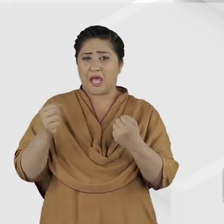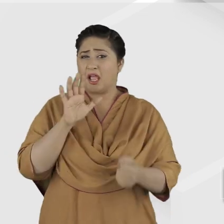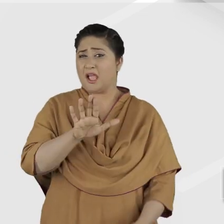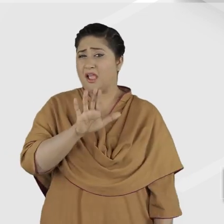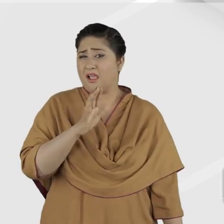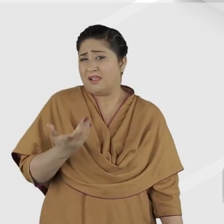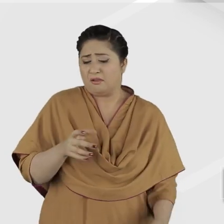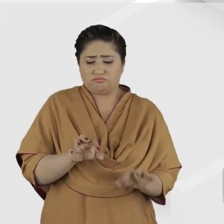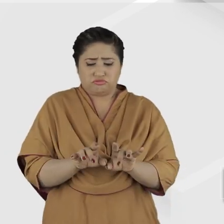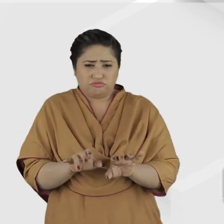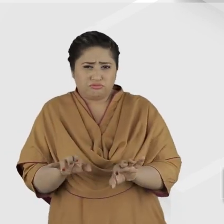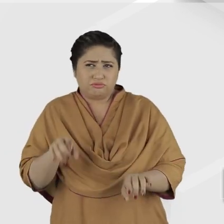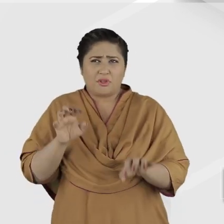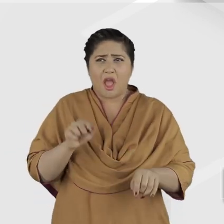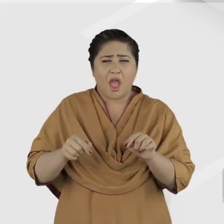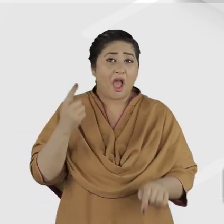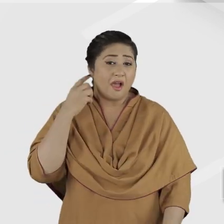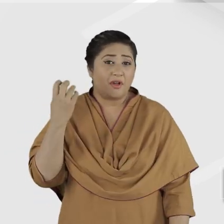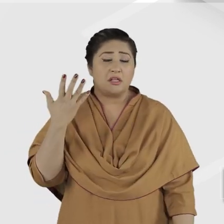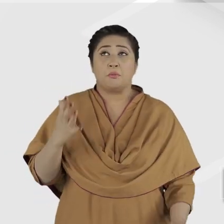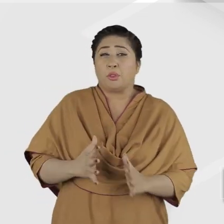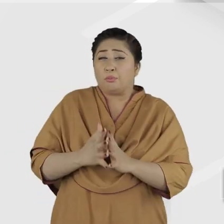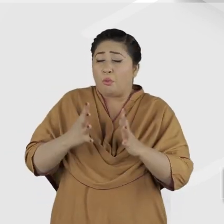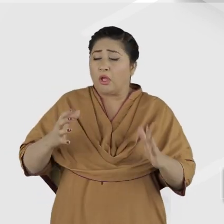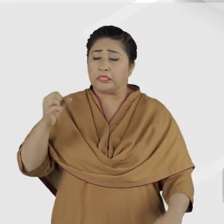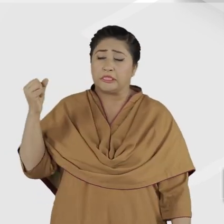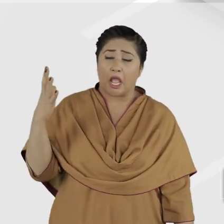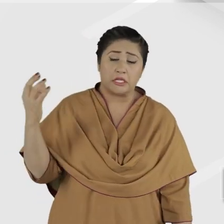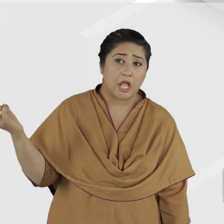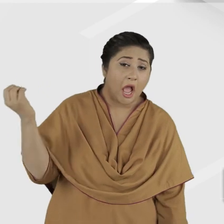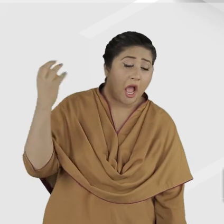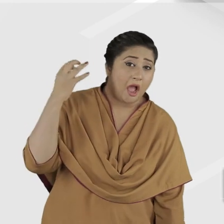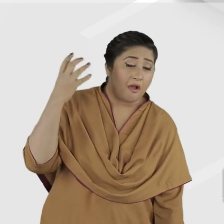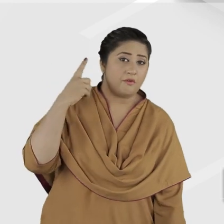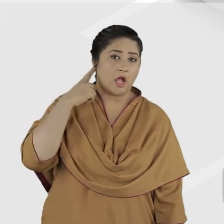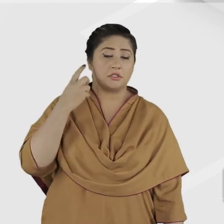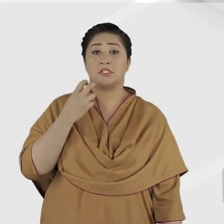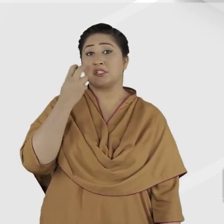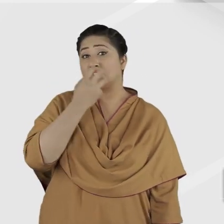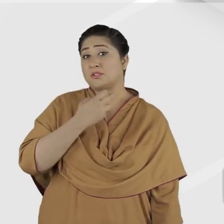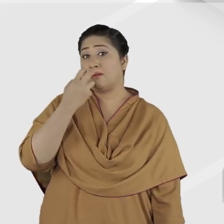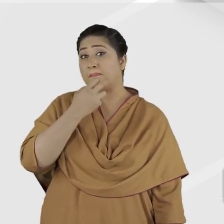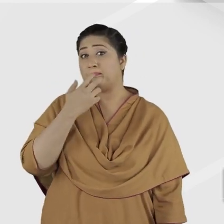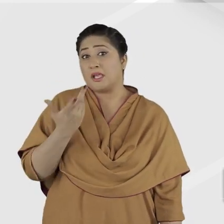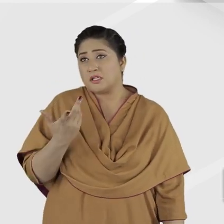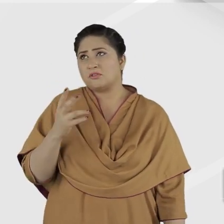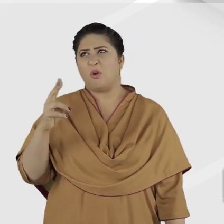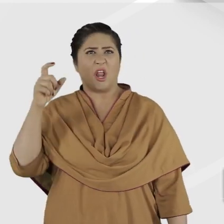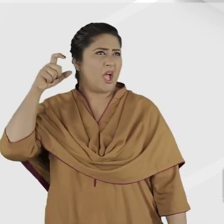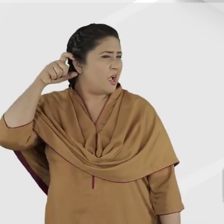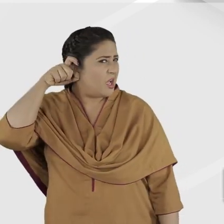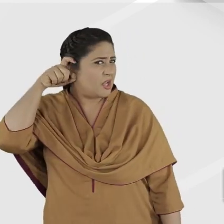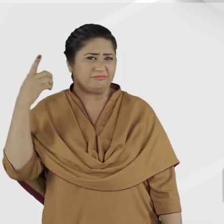car honking or a loud piano playing. Only very loud sounds are heard, and speech perception,